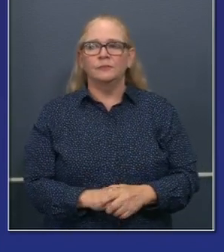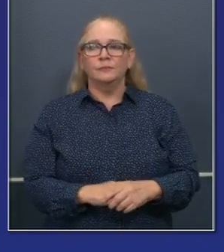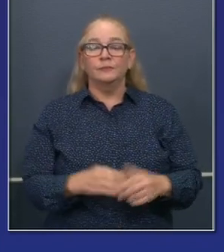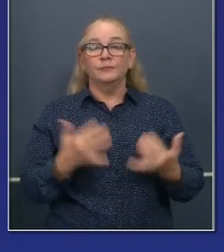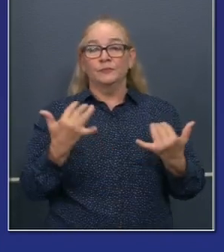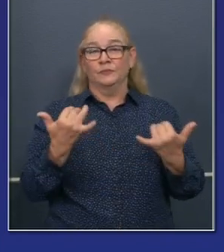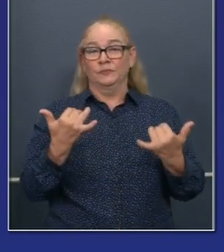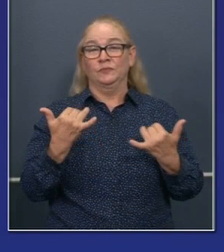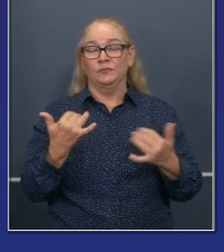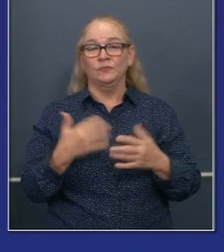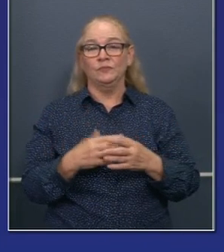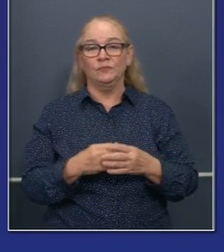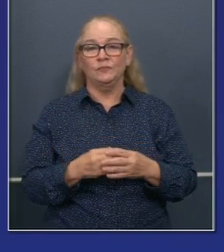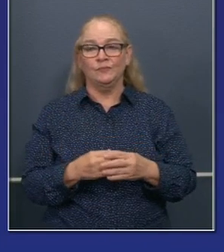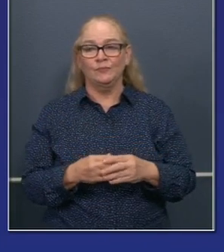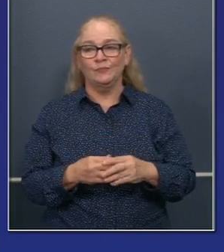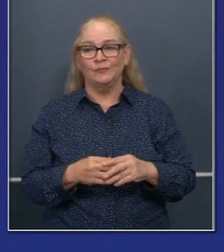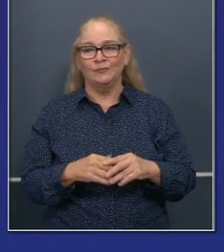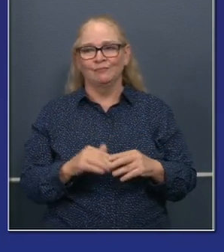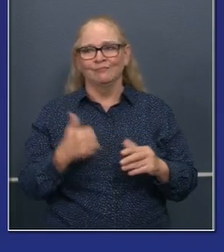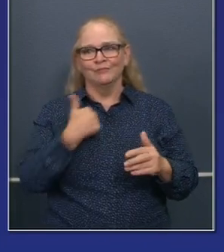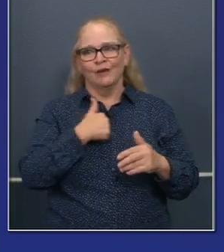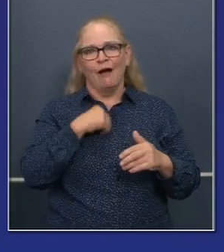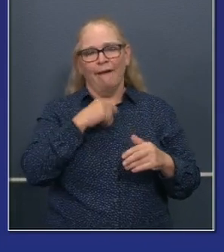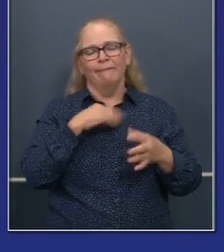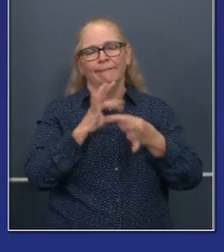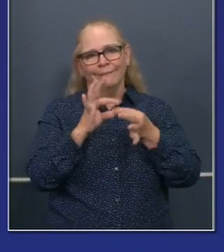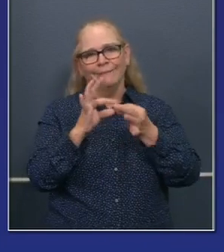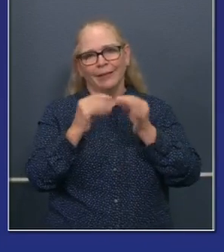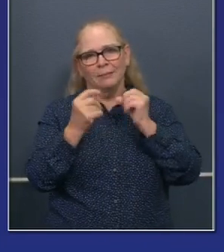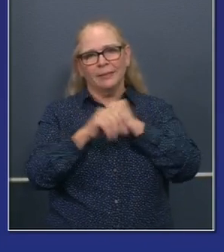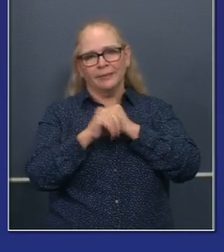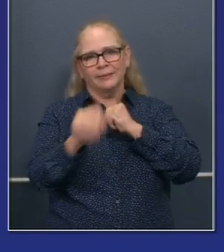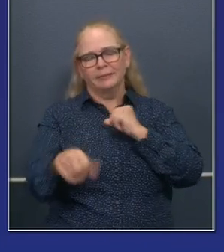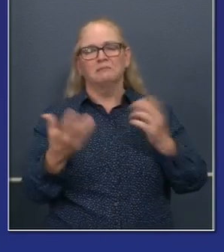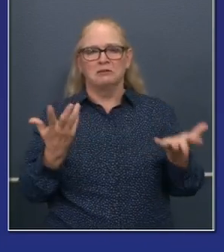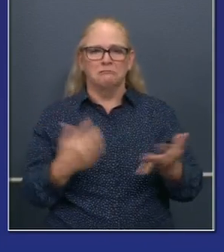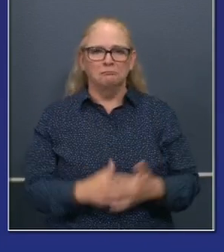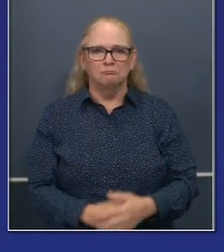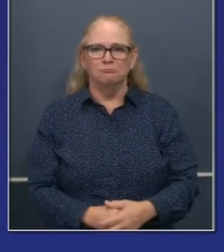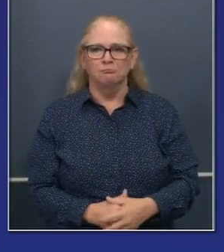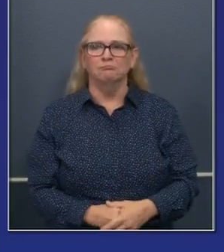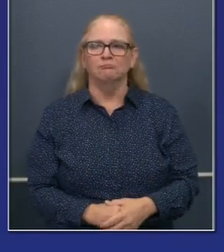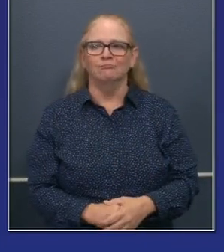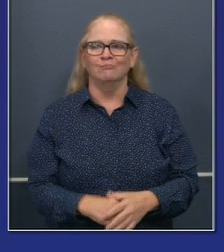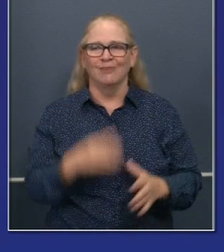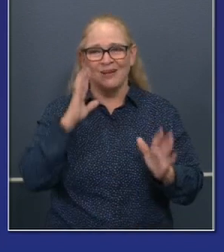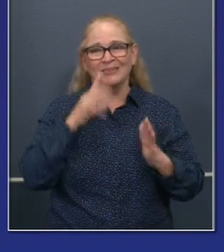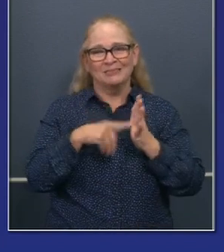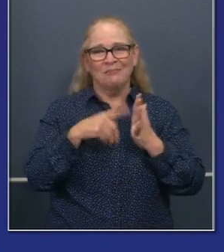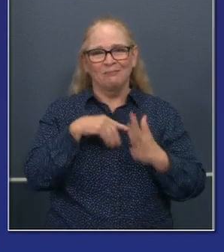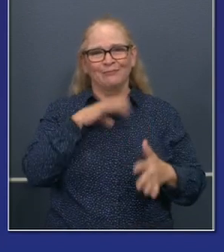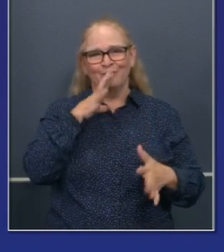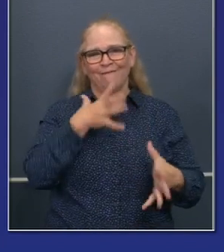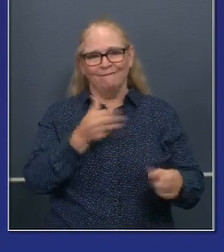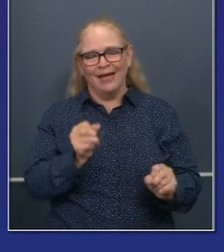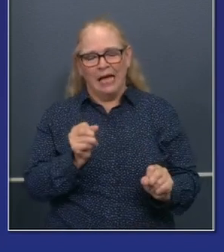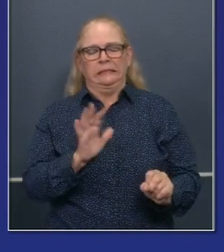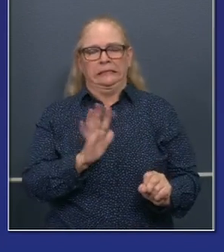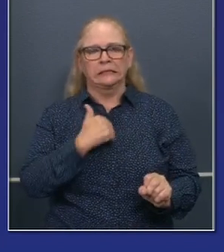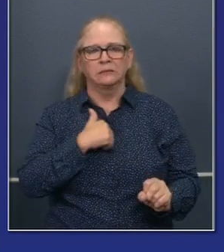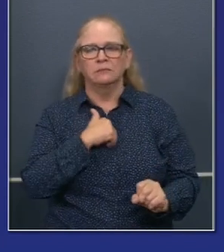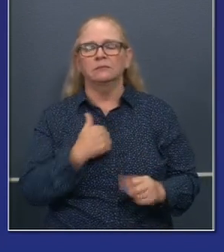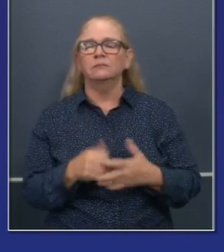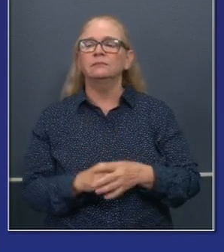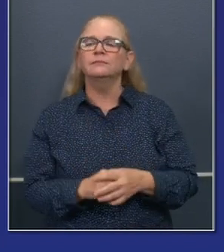again, forgive me for being long-winded, perhaps speaking a little bit more quickly, but I want to get through this presentation